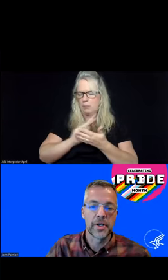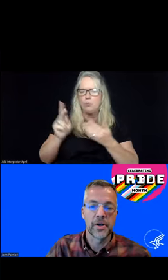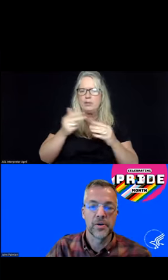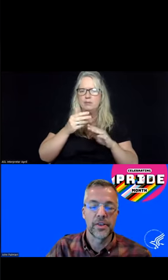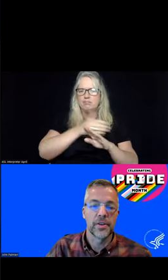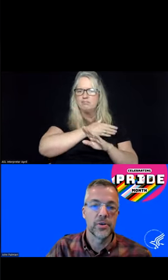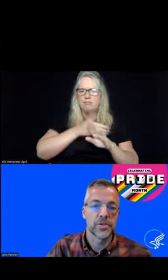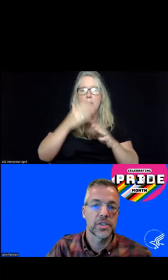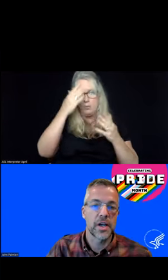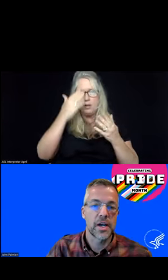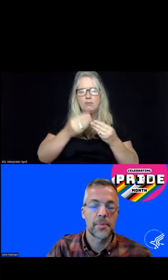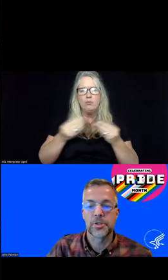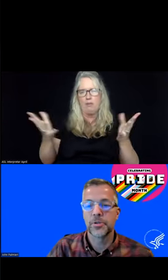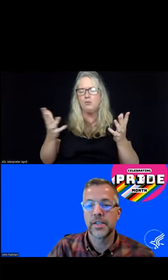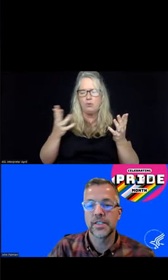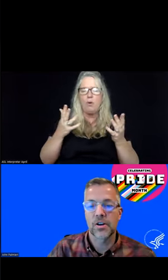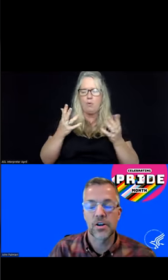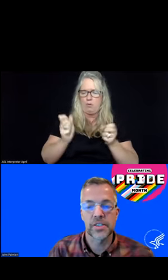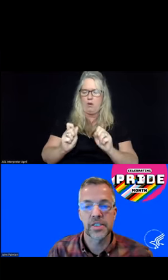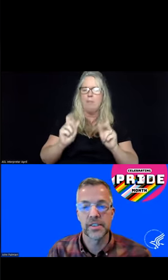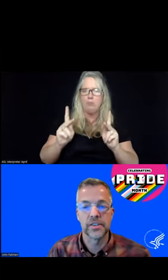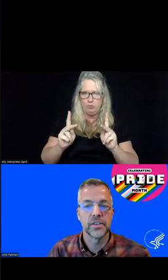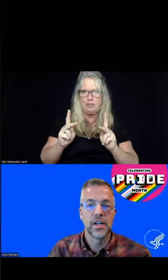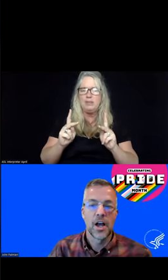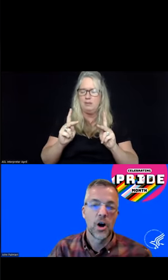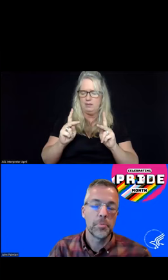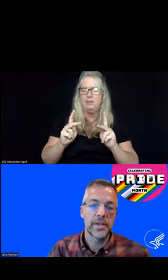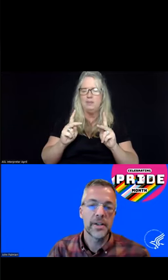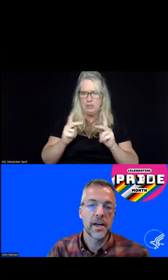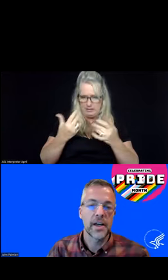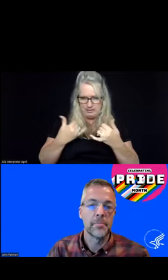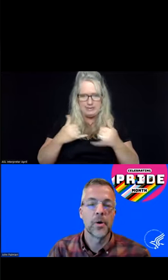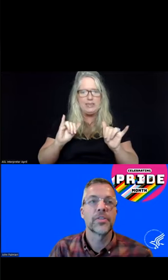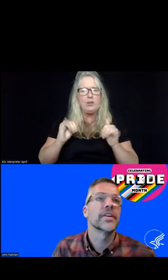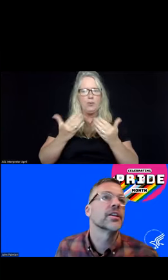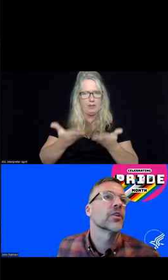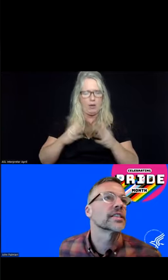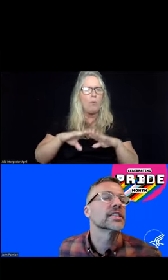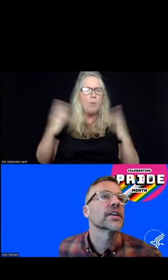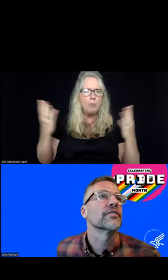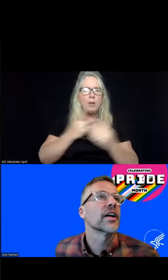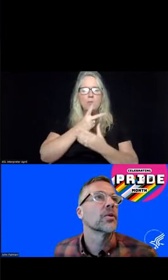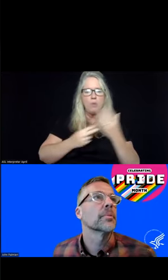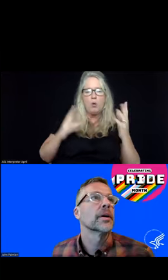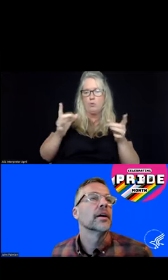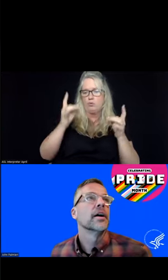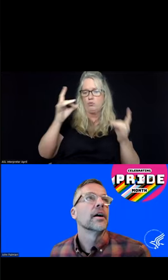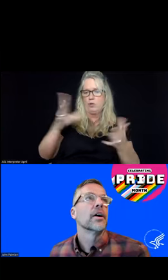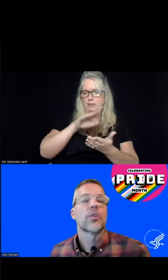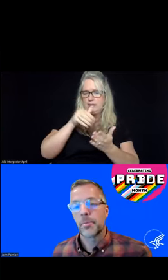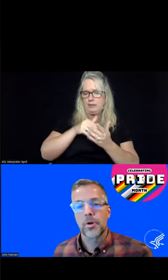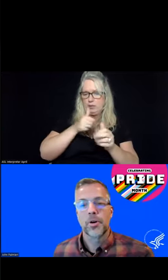let everyone know that those opportunities are still open. Both the Crisis Center follow-up